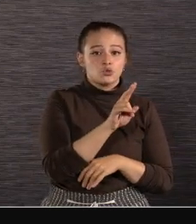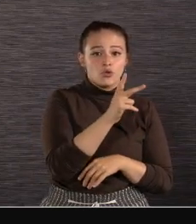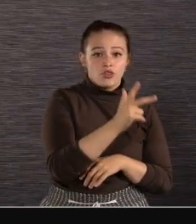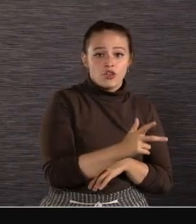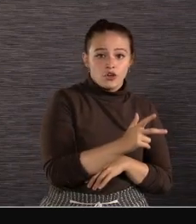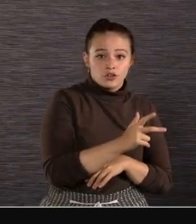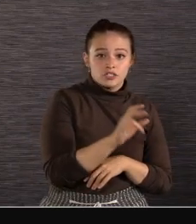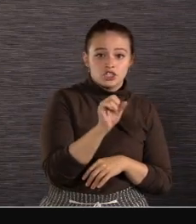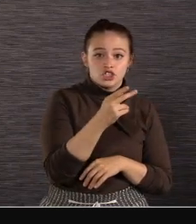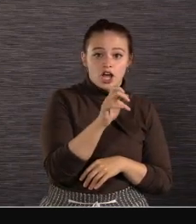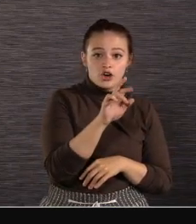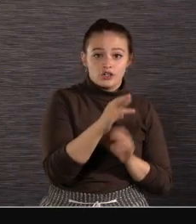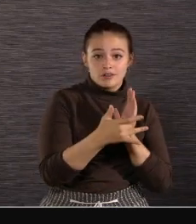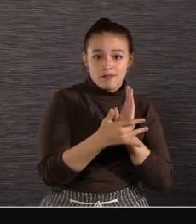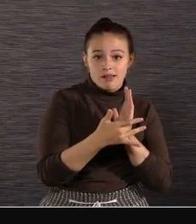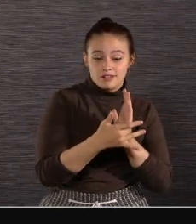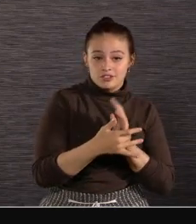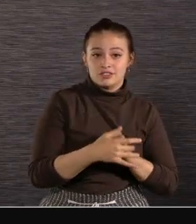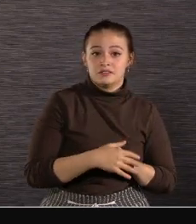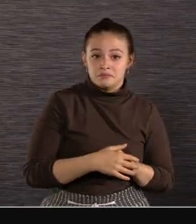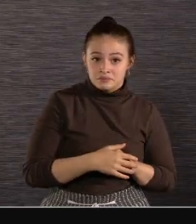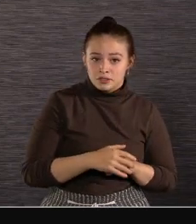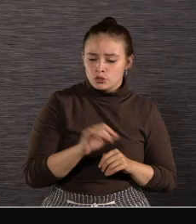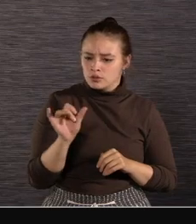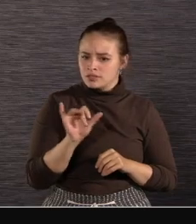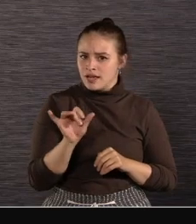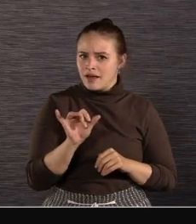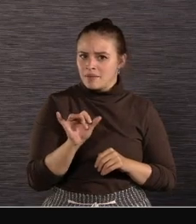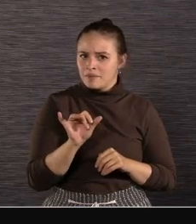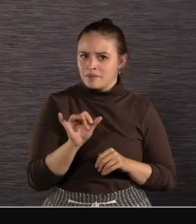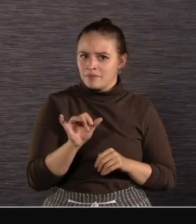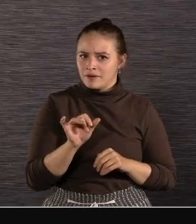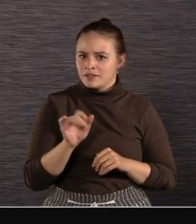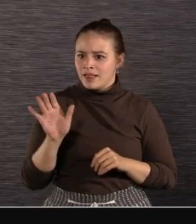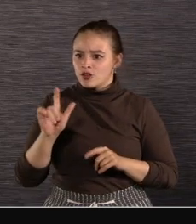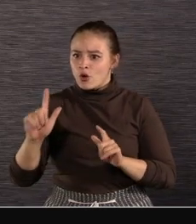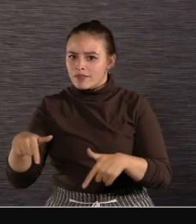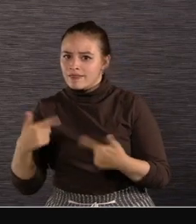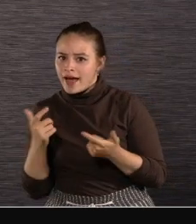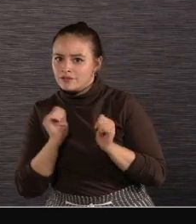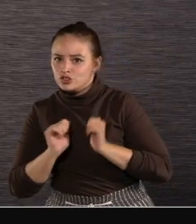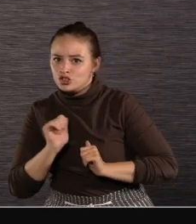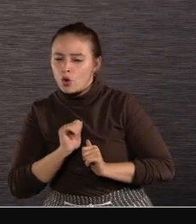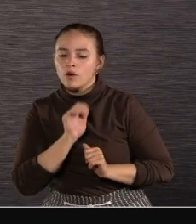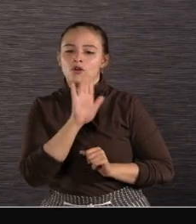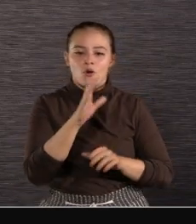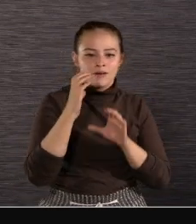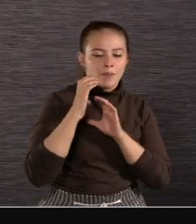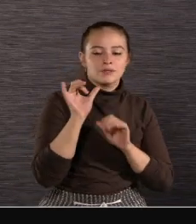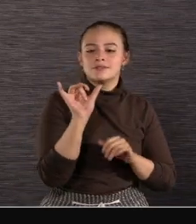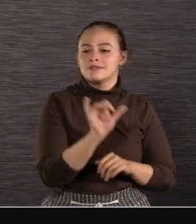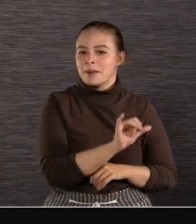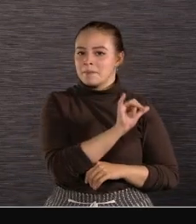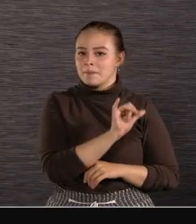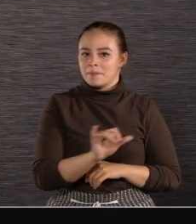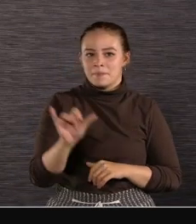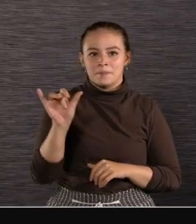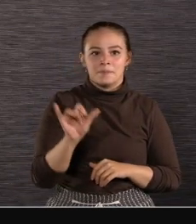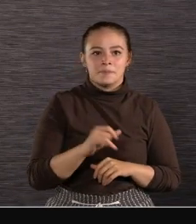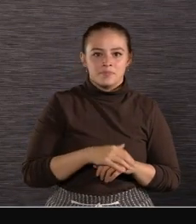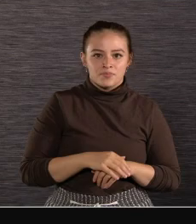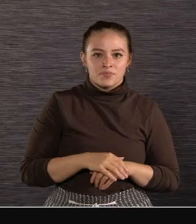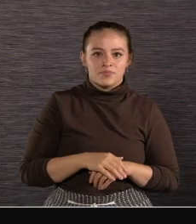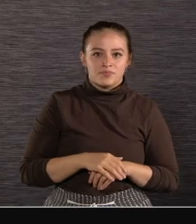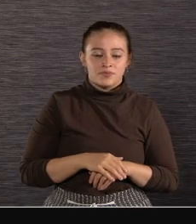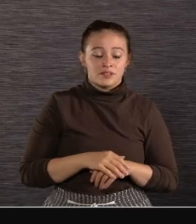Now your pre-produced elements Have exactly the same look as your live show The Z750 is a star in its own right And